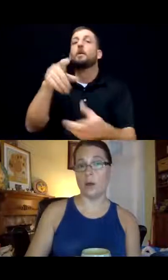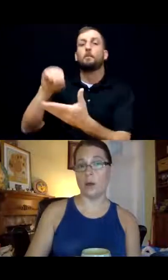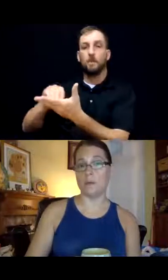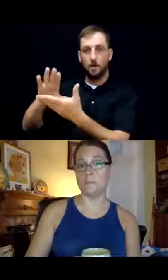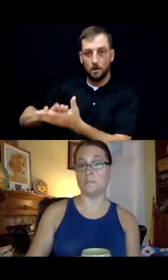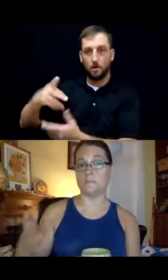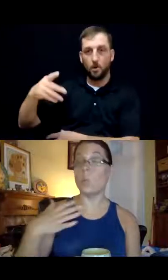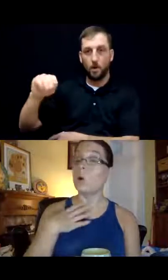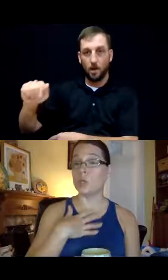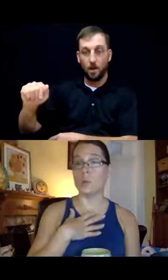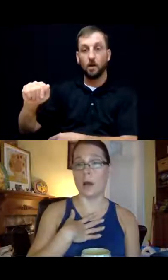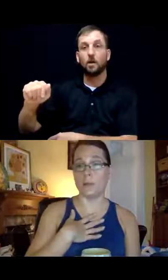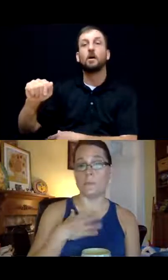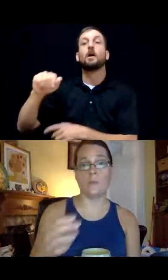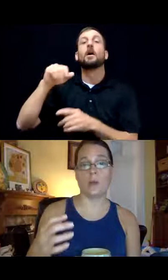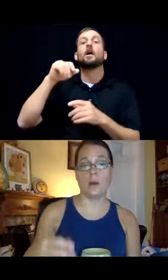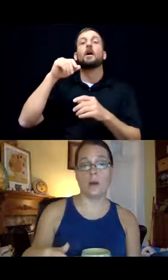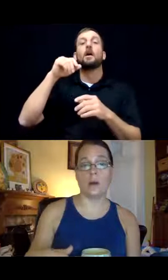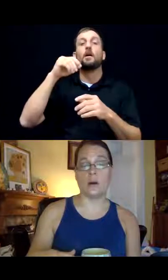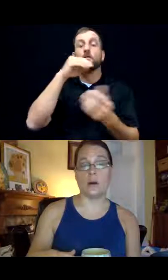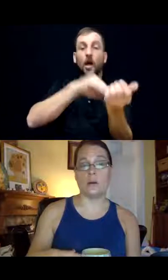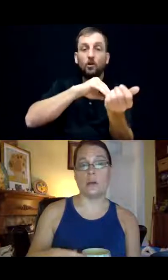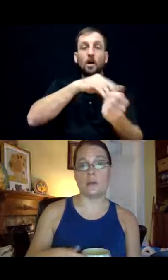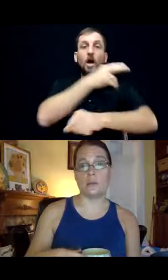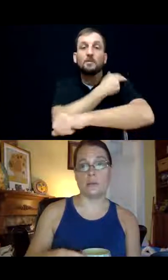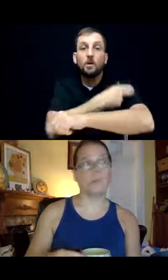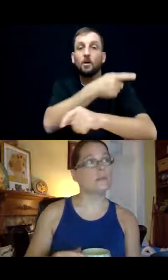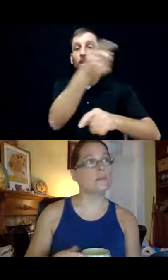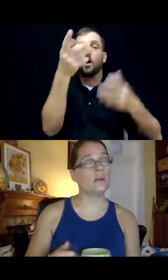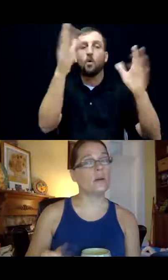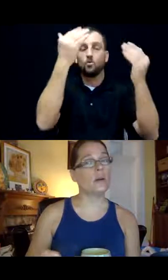what you want. Next.